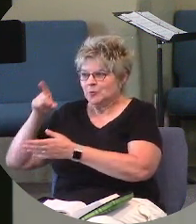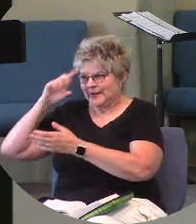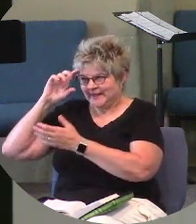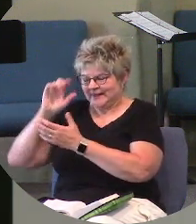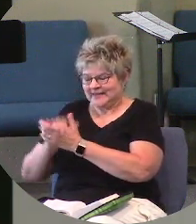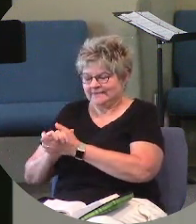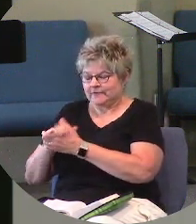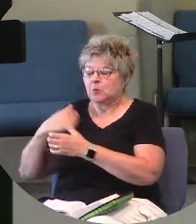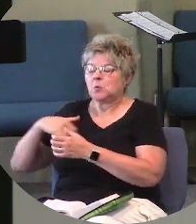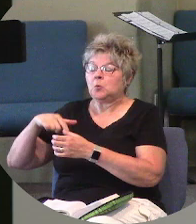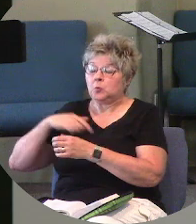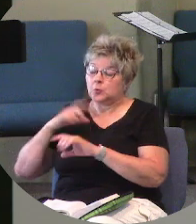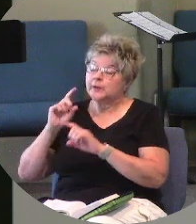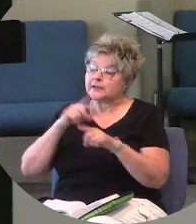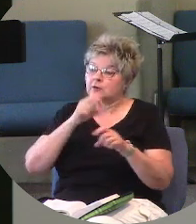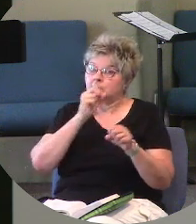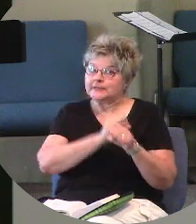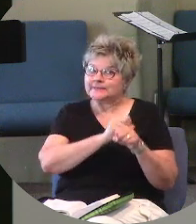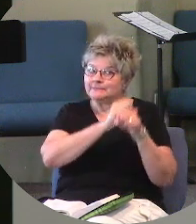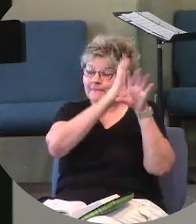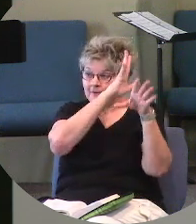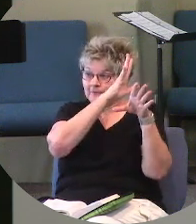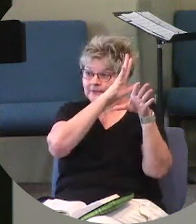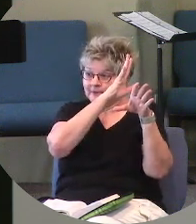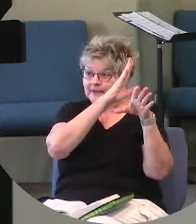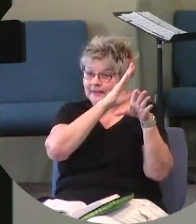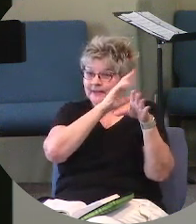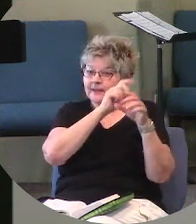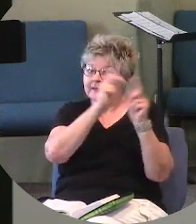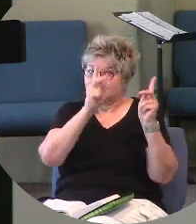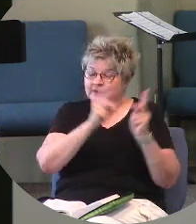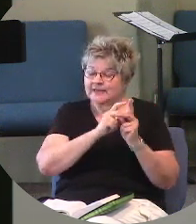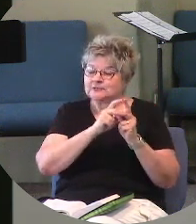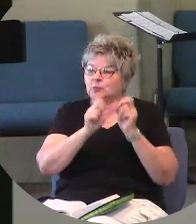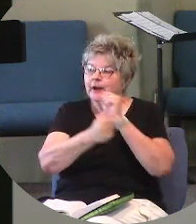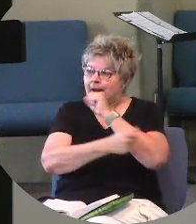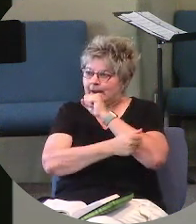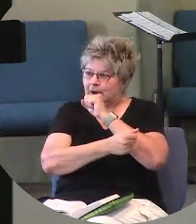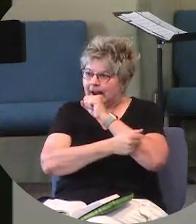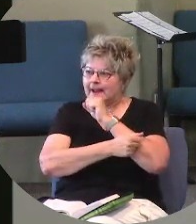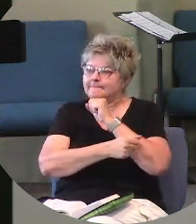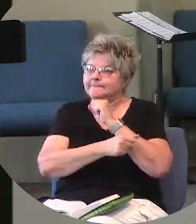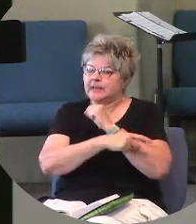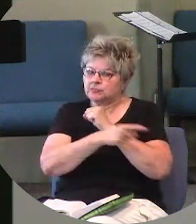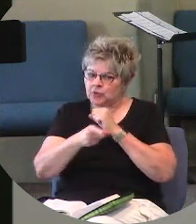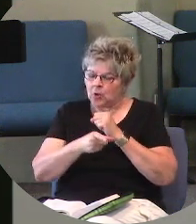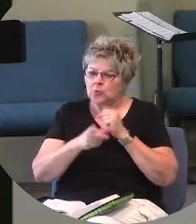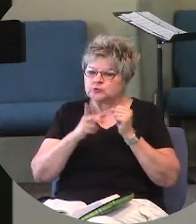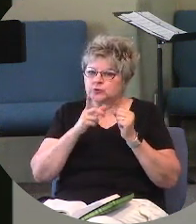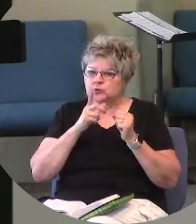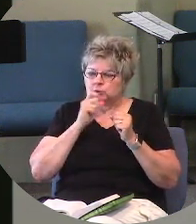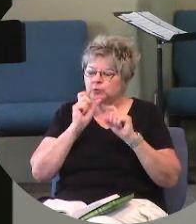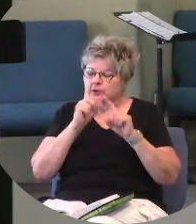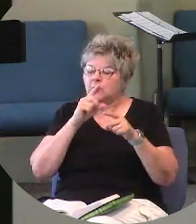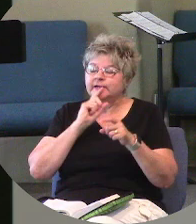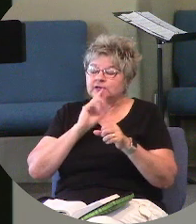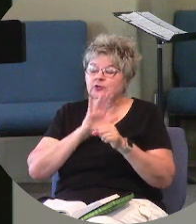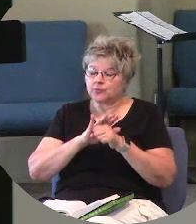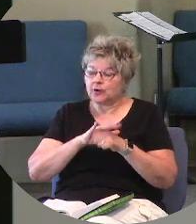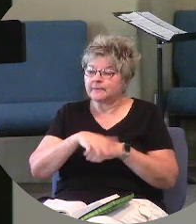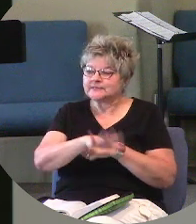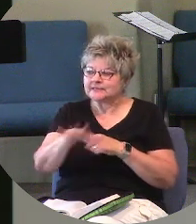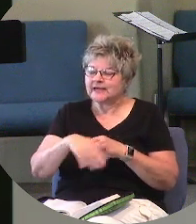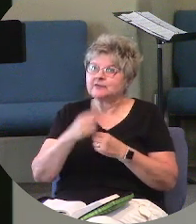We go to Mount Gerizim, the place where Abraham and those that were going into the promised land shouted